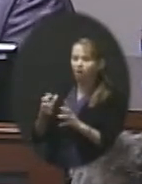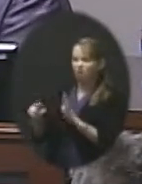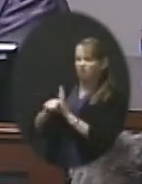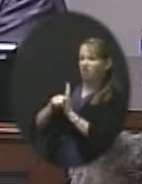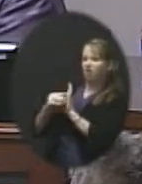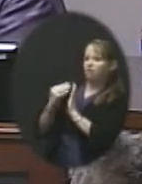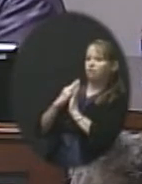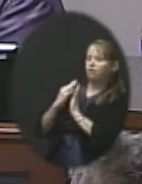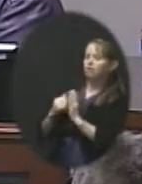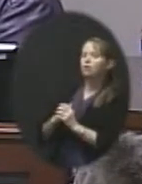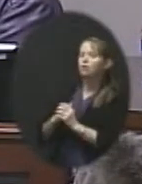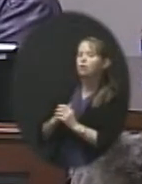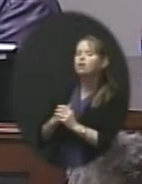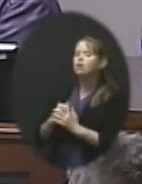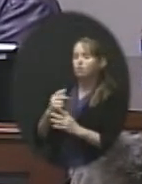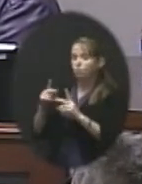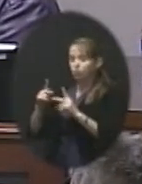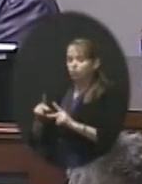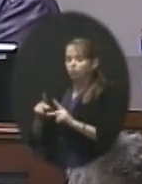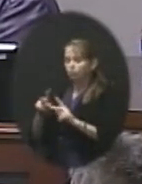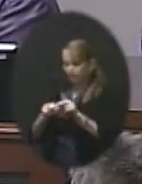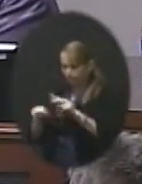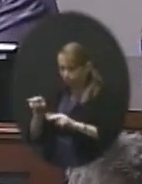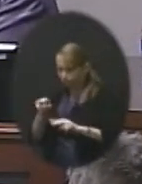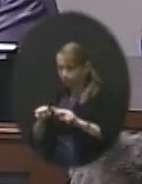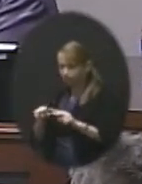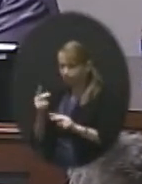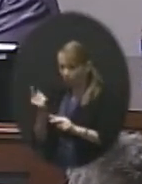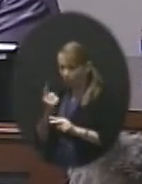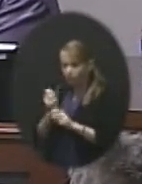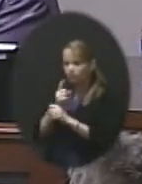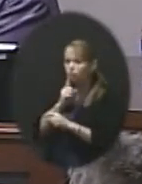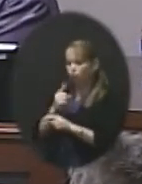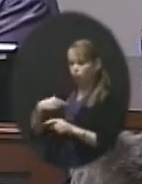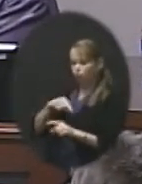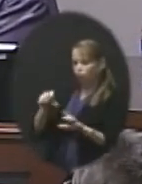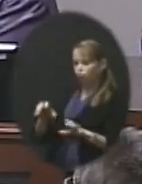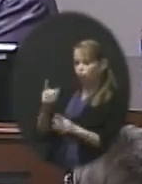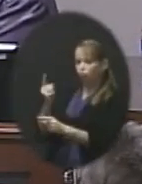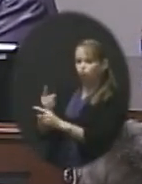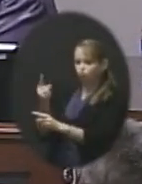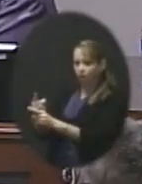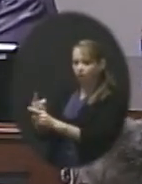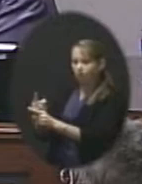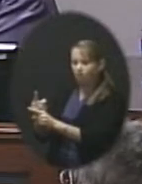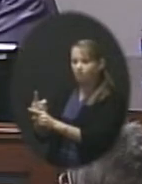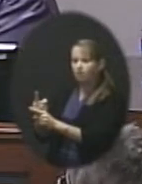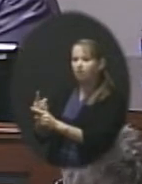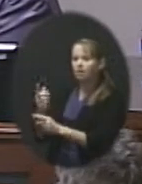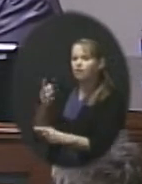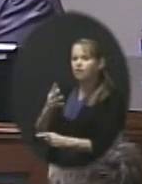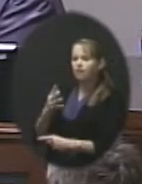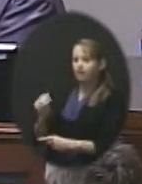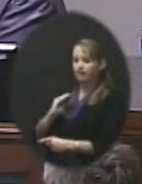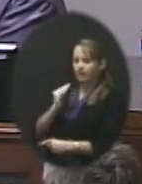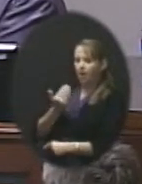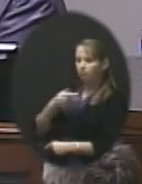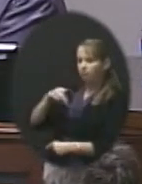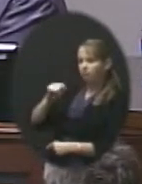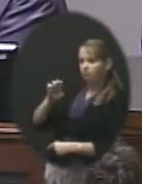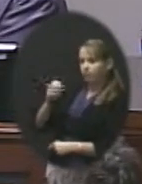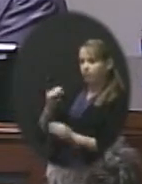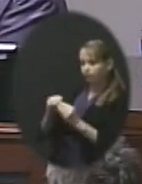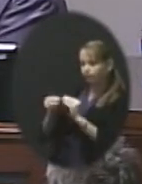somebody's monitoring that all the time to make sure that, you know, we're doing the right thing, that we're getting things patched and in the right